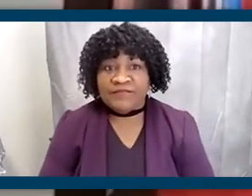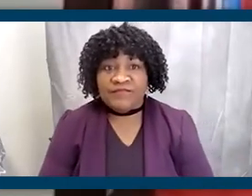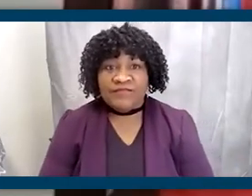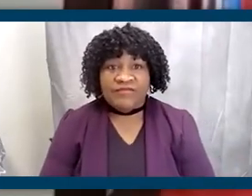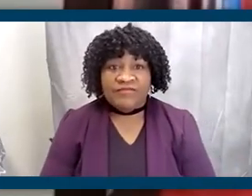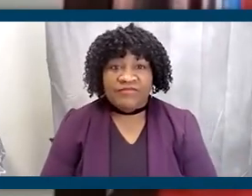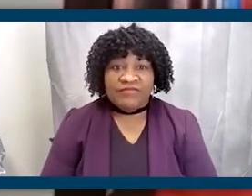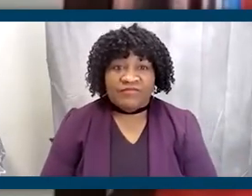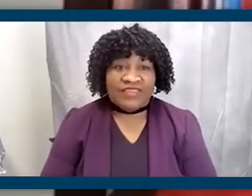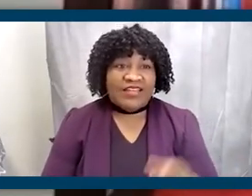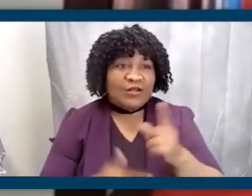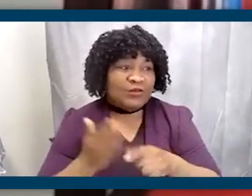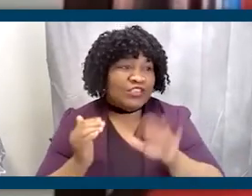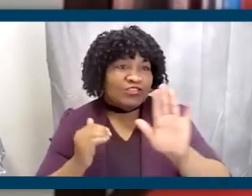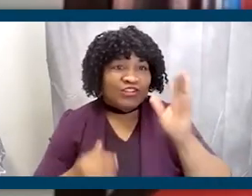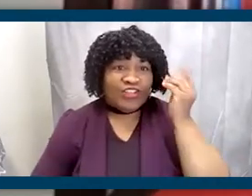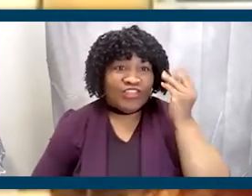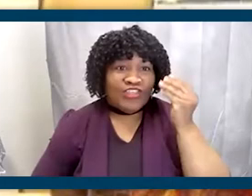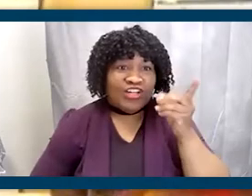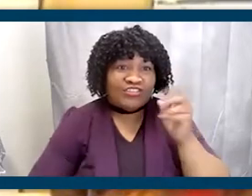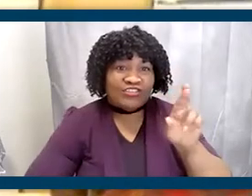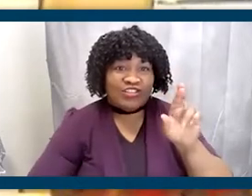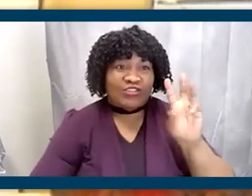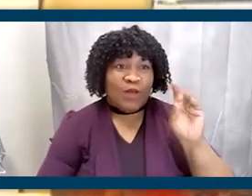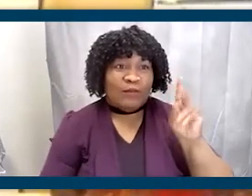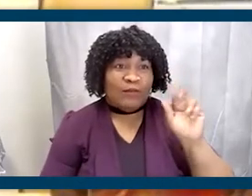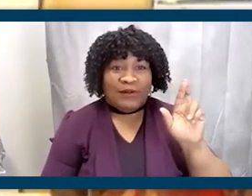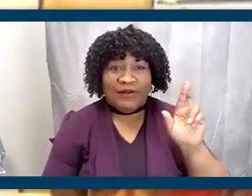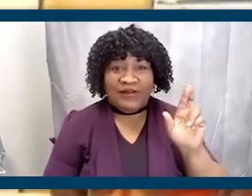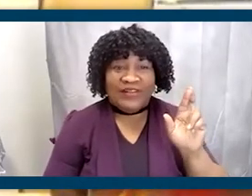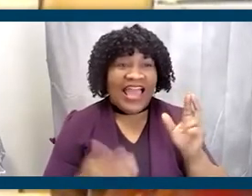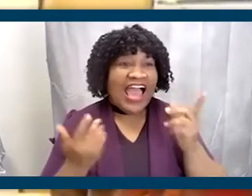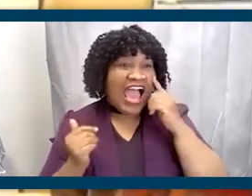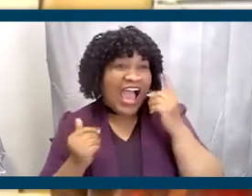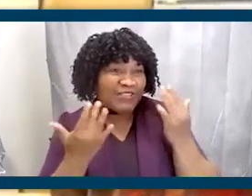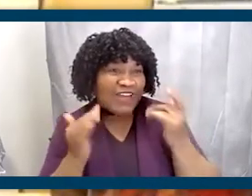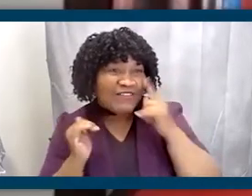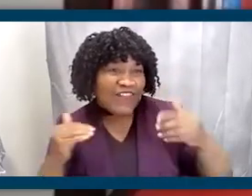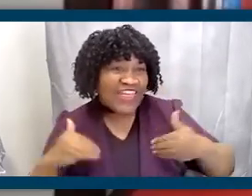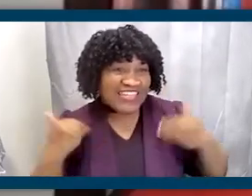Dr. Weber, what are your thoughts? I was waiting to let the young bloods.